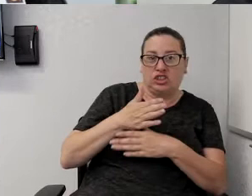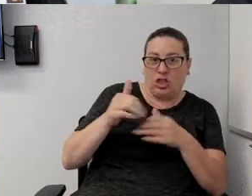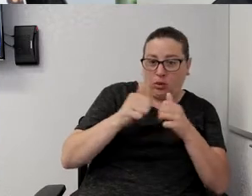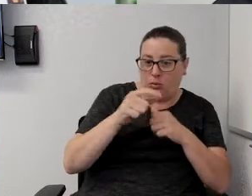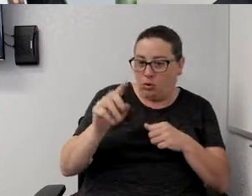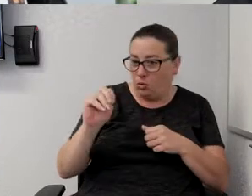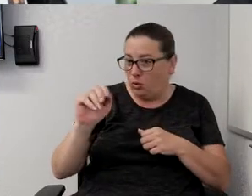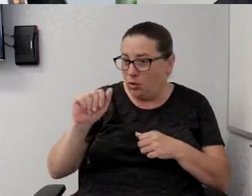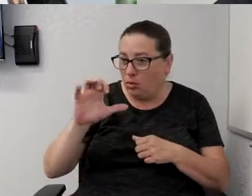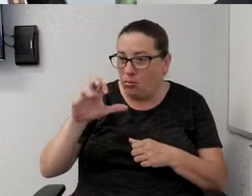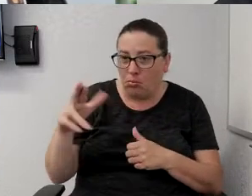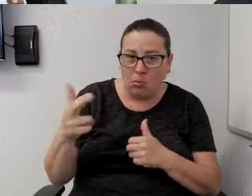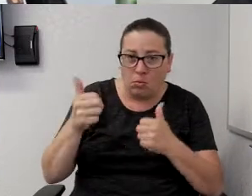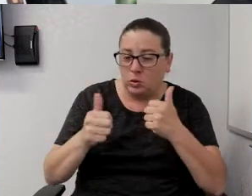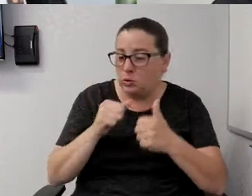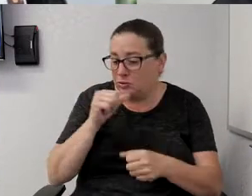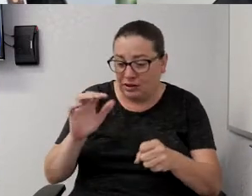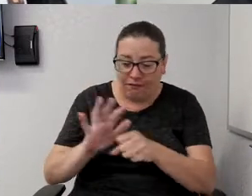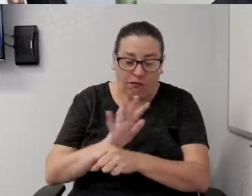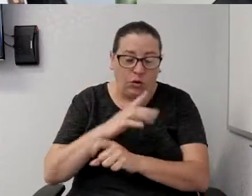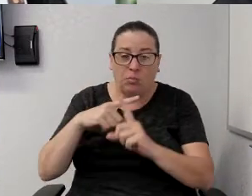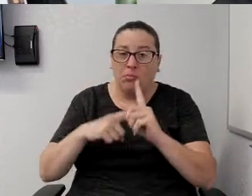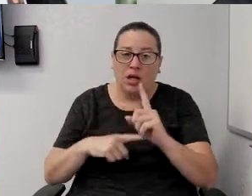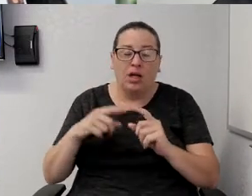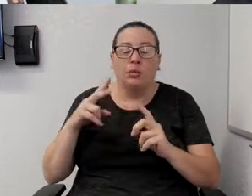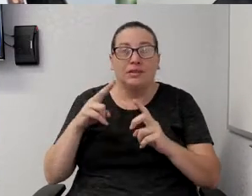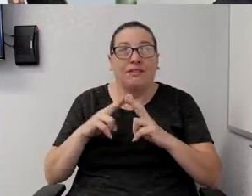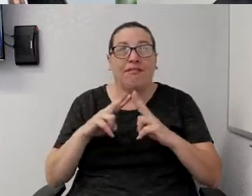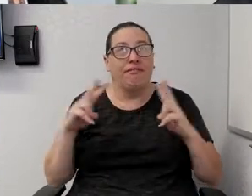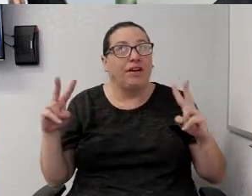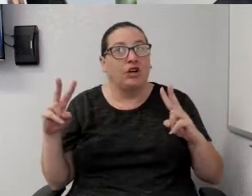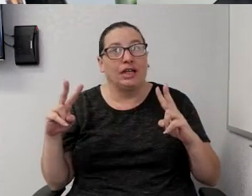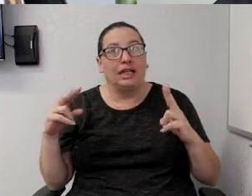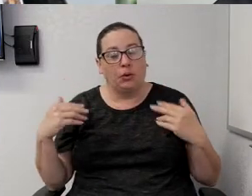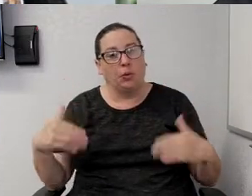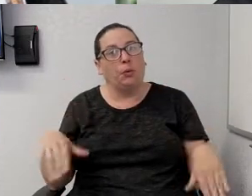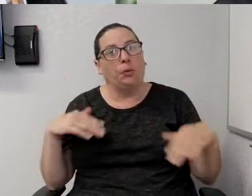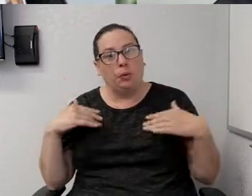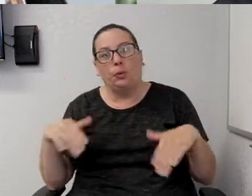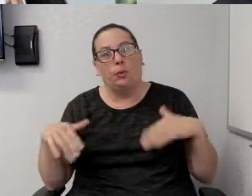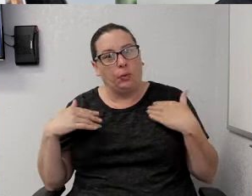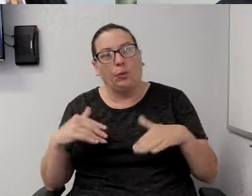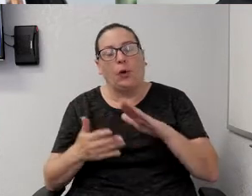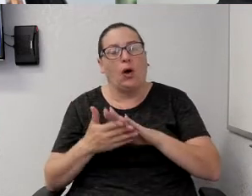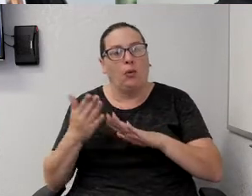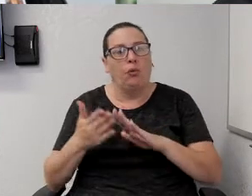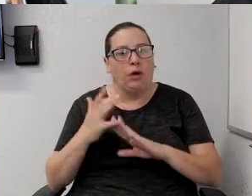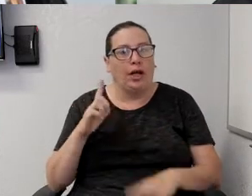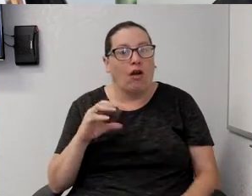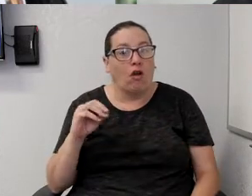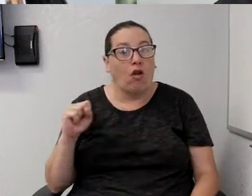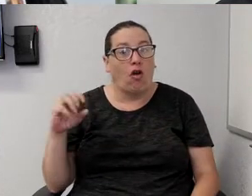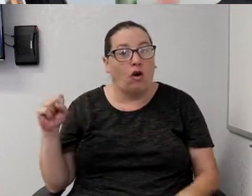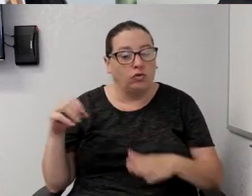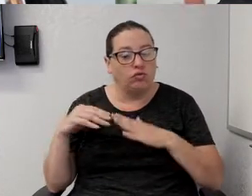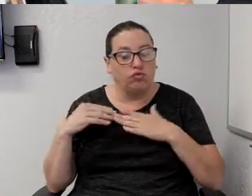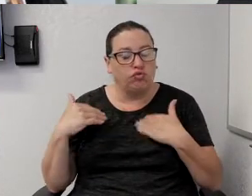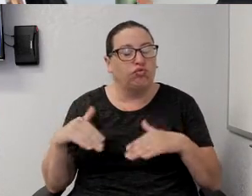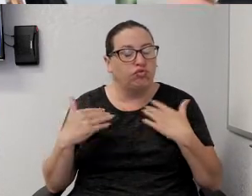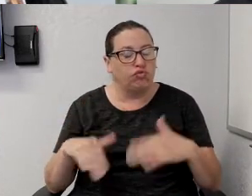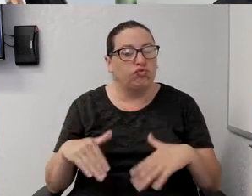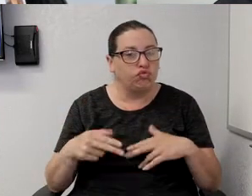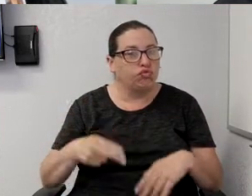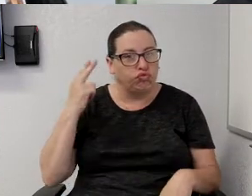month, was a very significant operating loss for us. Not so much of the expense